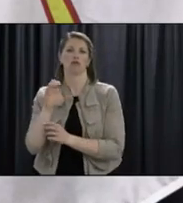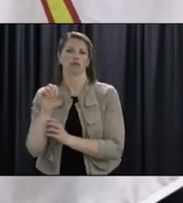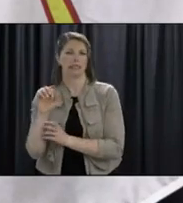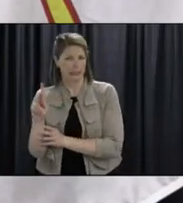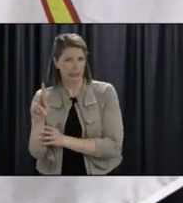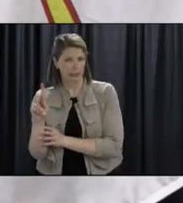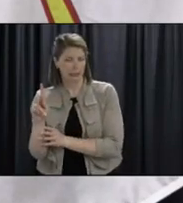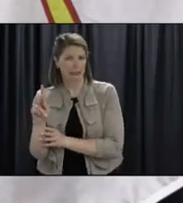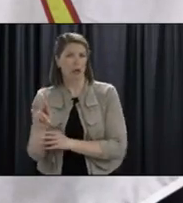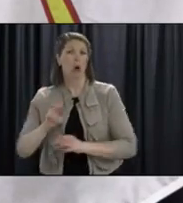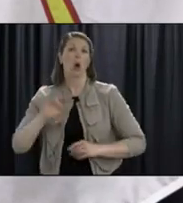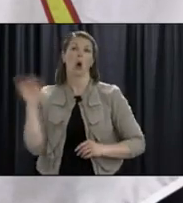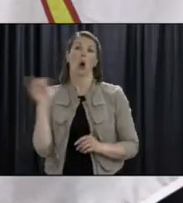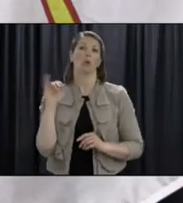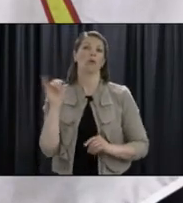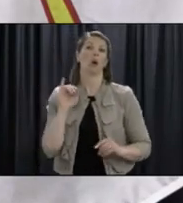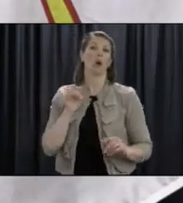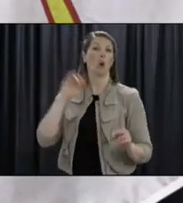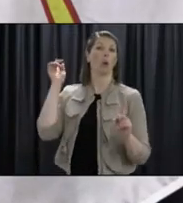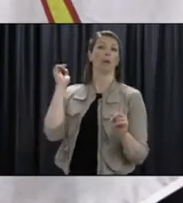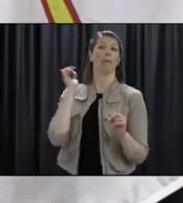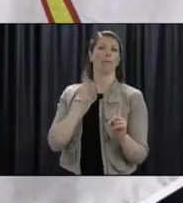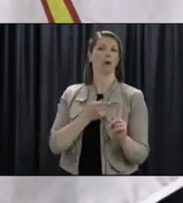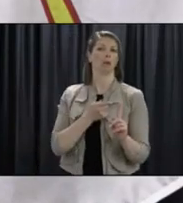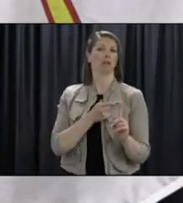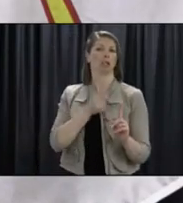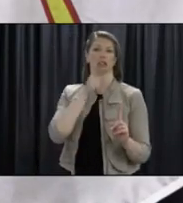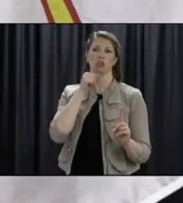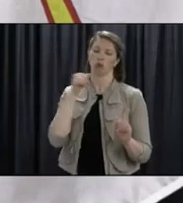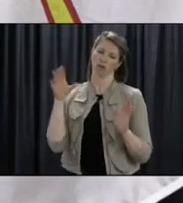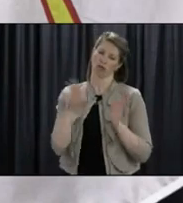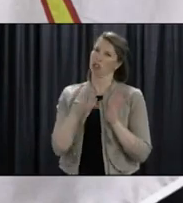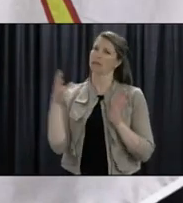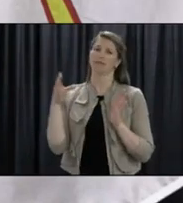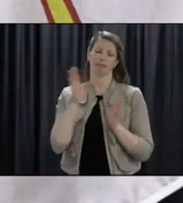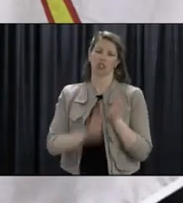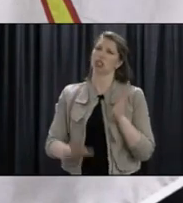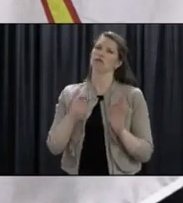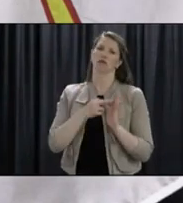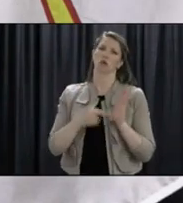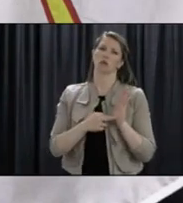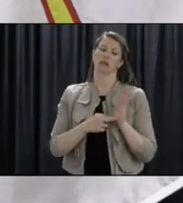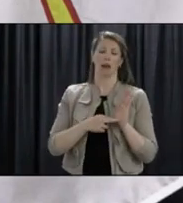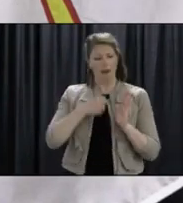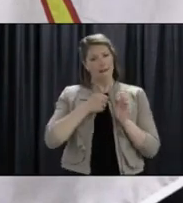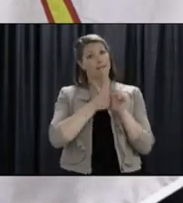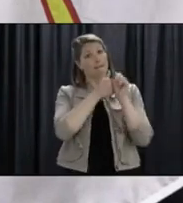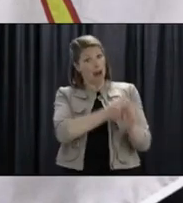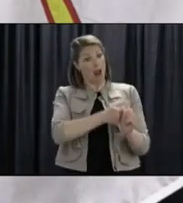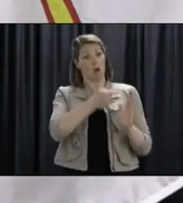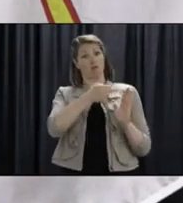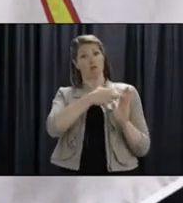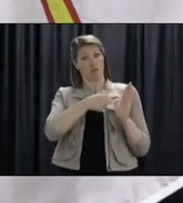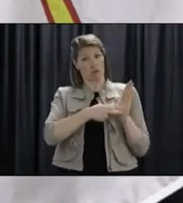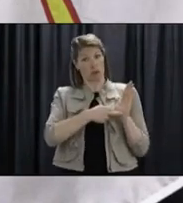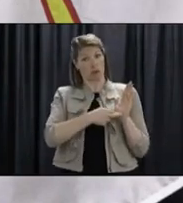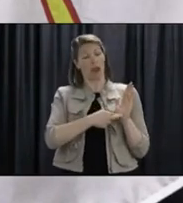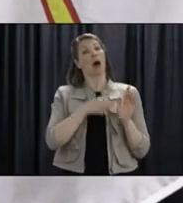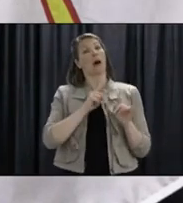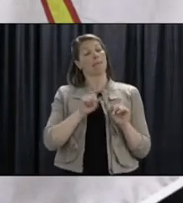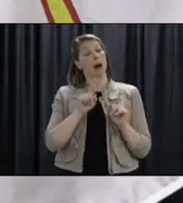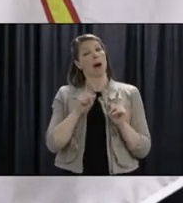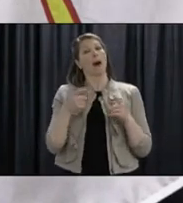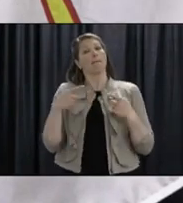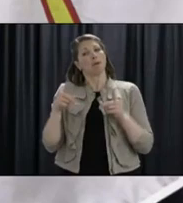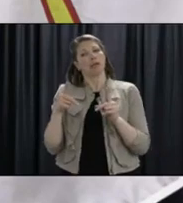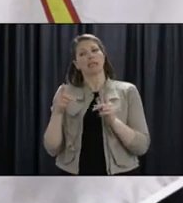actually done using the Asian-based simulation from Toronto is that the family size range from one to six. Here's from one to five. But